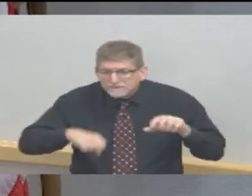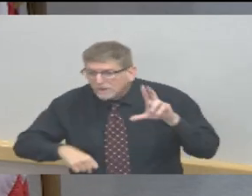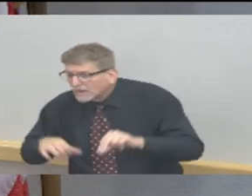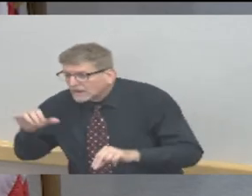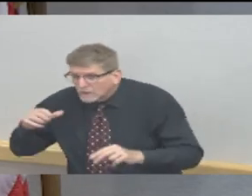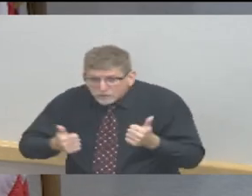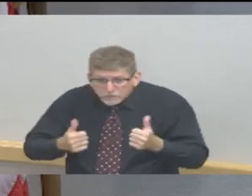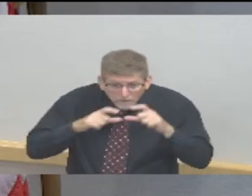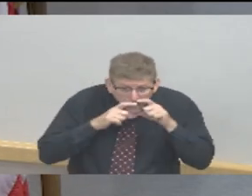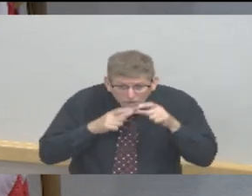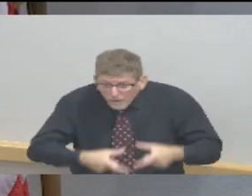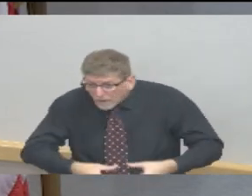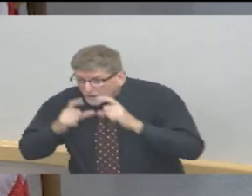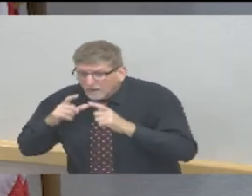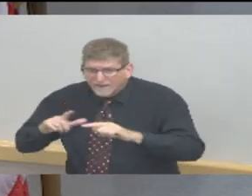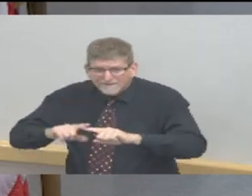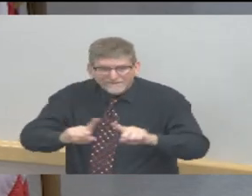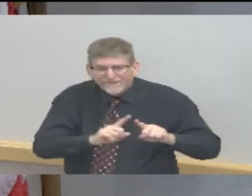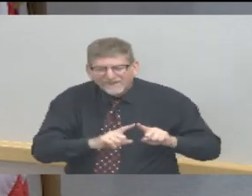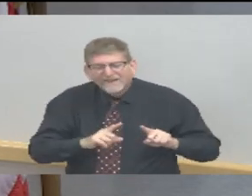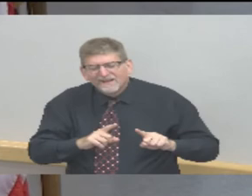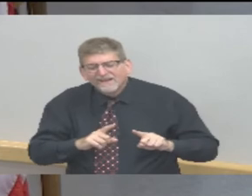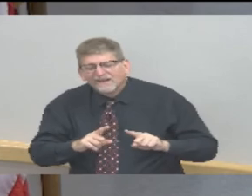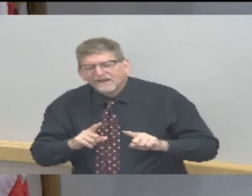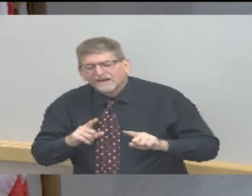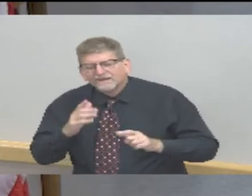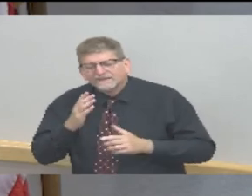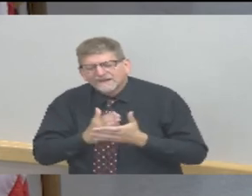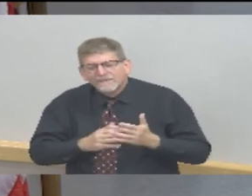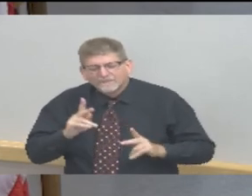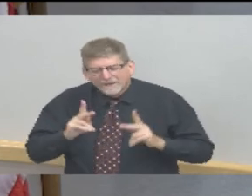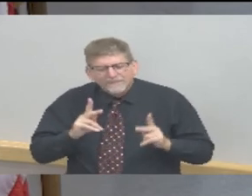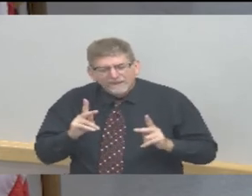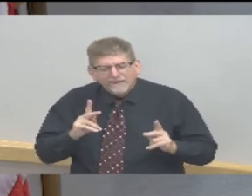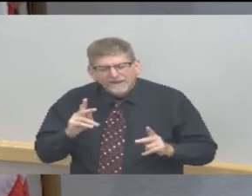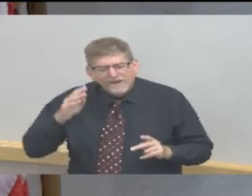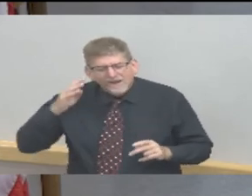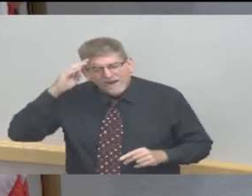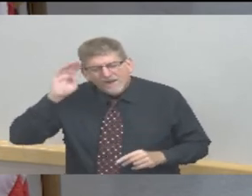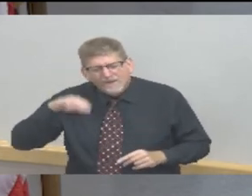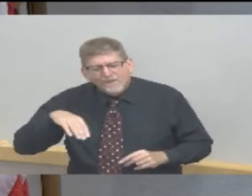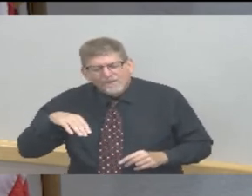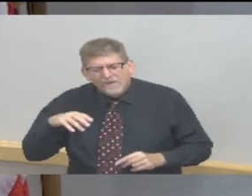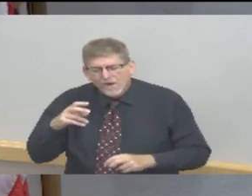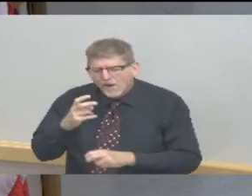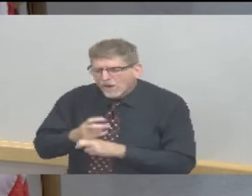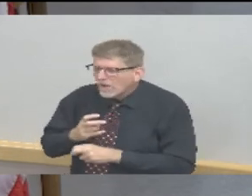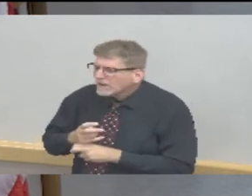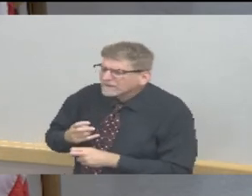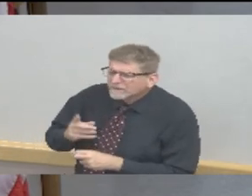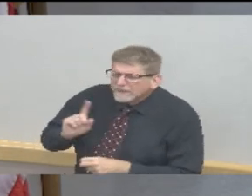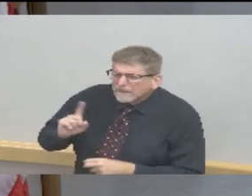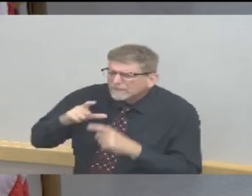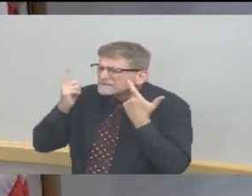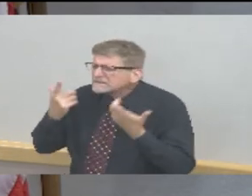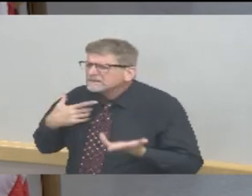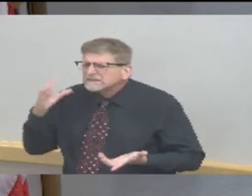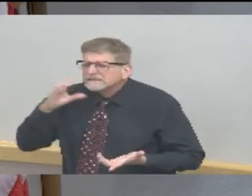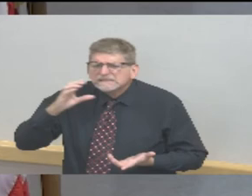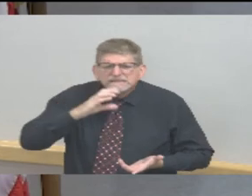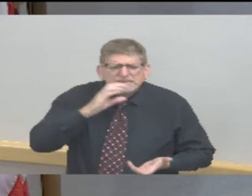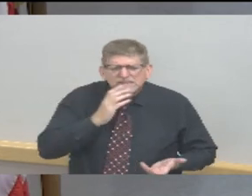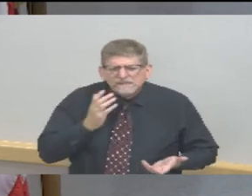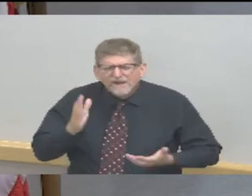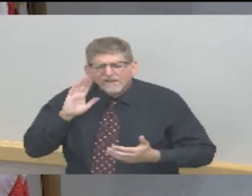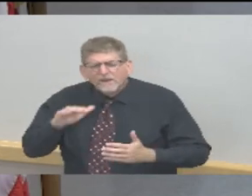toughest thing is is sometimes finding them and that is getting better. It's even getting better for us. But if you take a layered approach in it